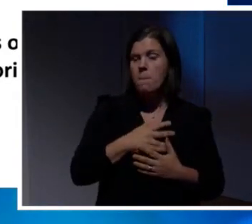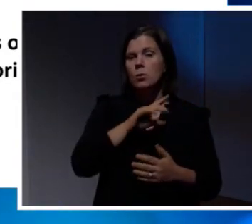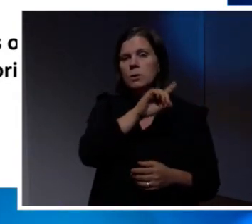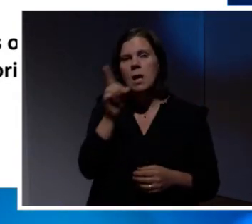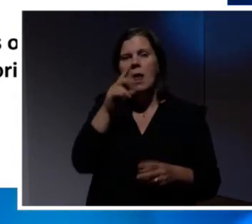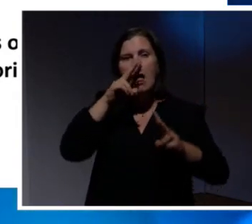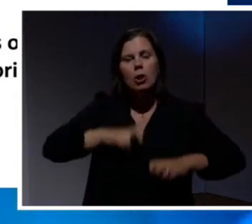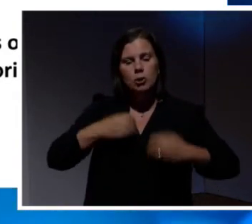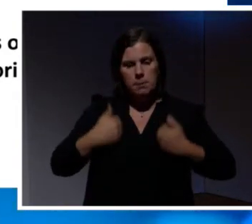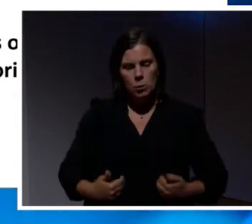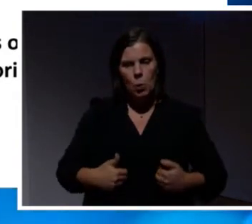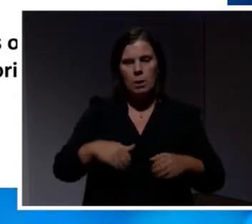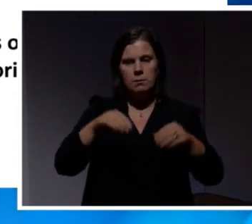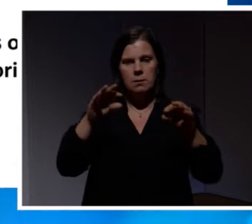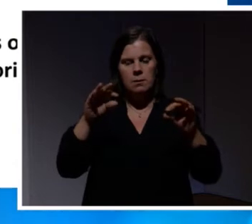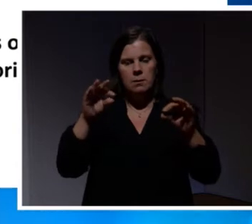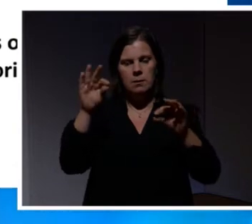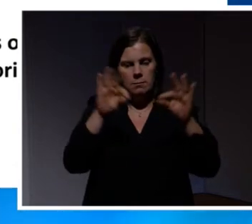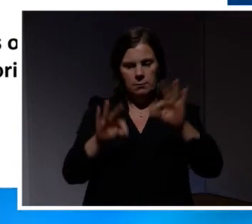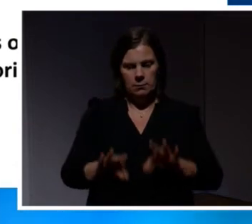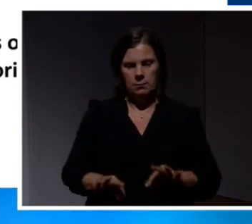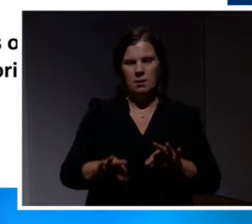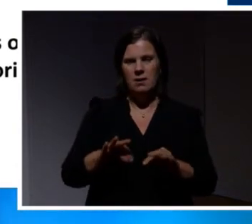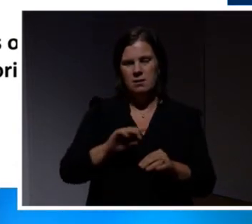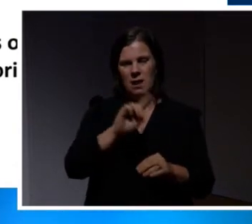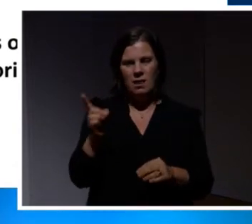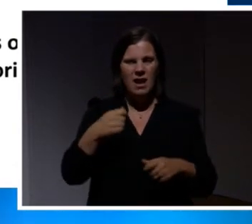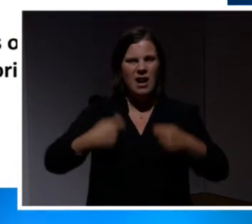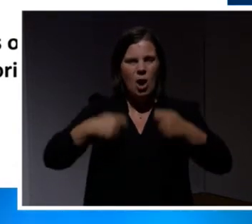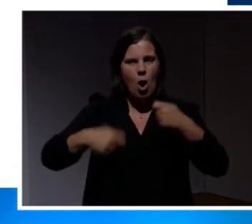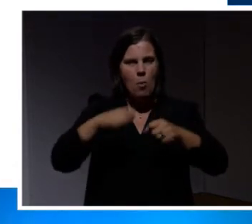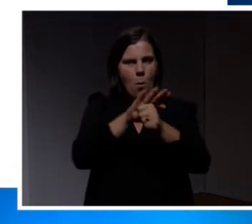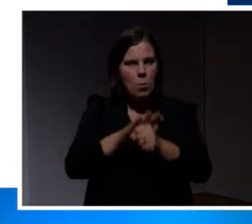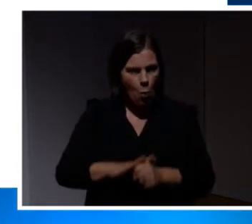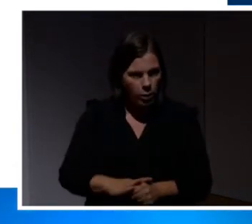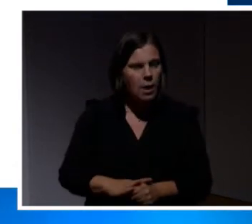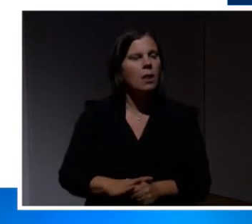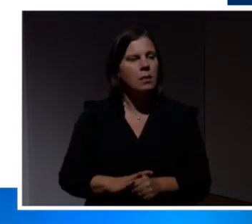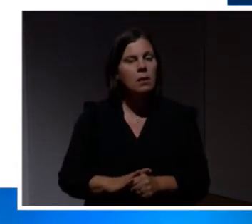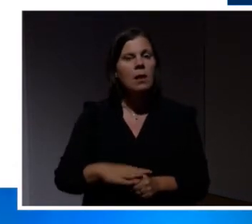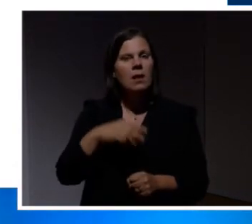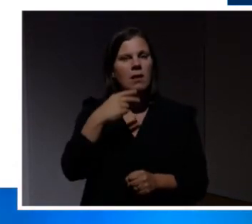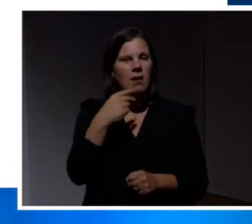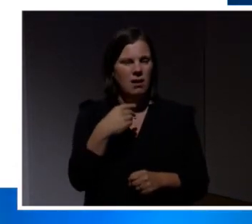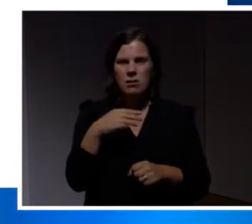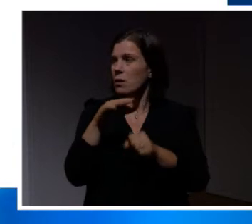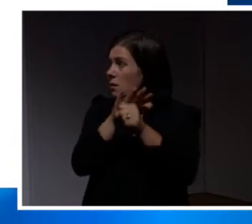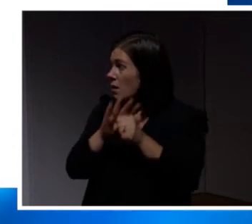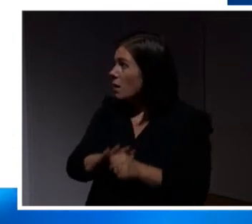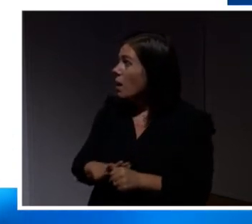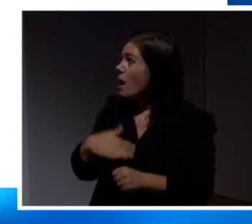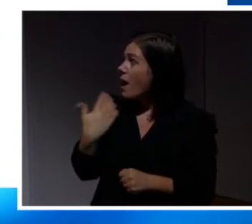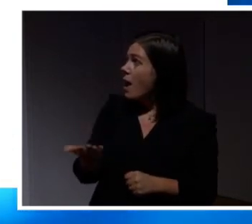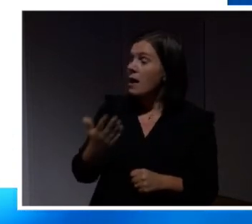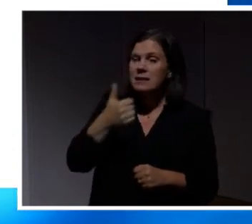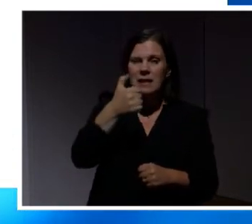analysis to reduce it down to 10,000 advertising categories. I've just got a few of these advertising categories because I think they're a bit fun. There's